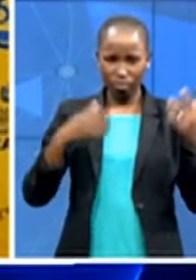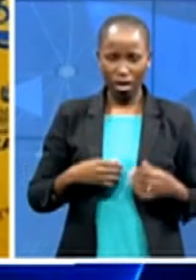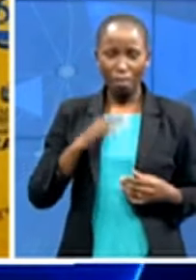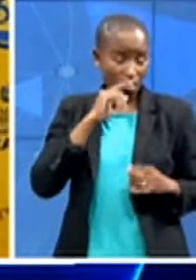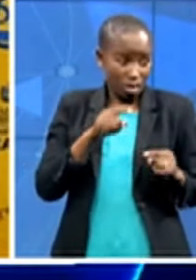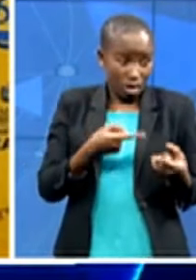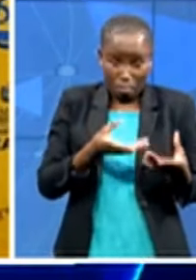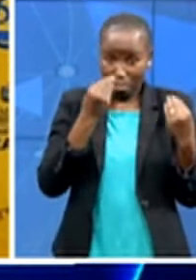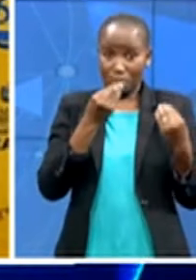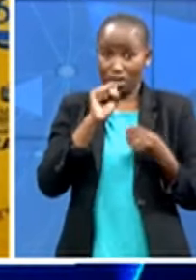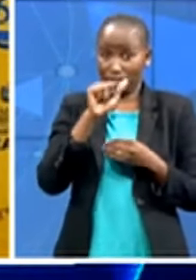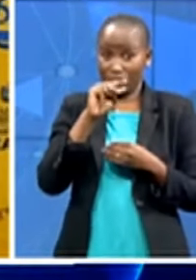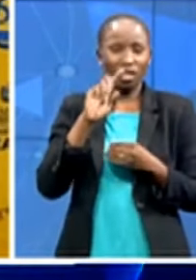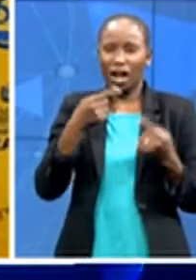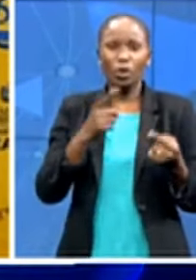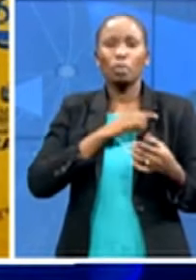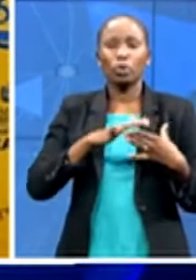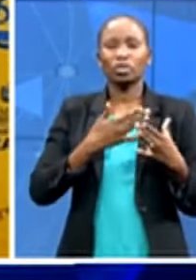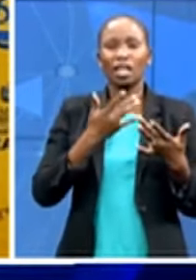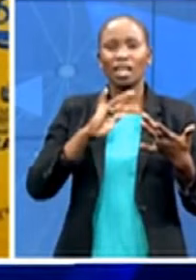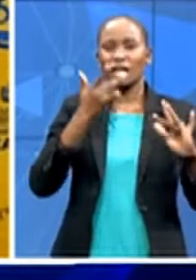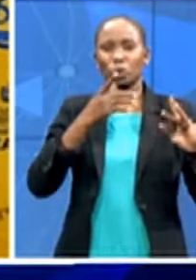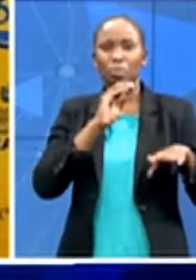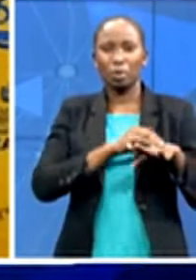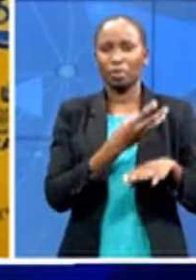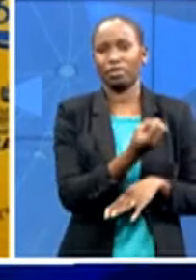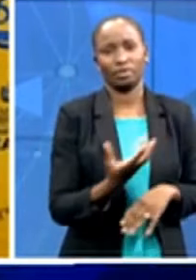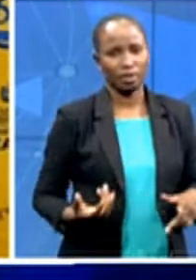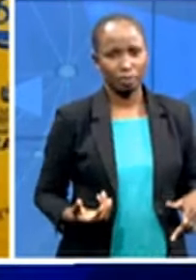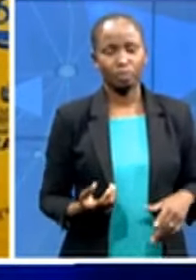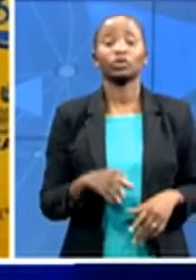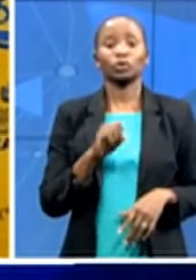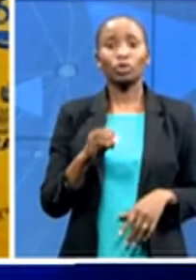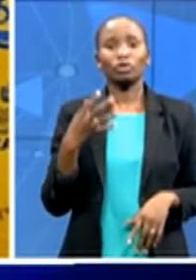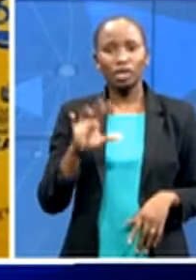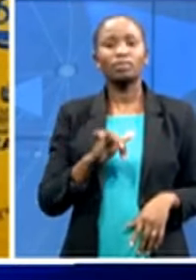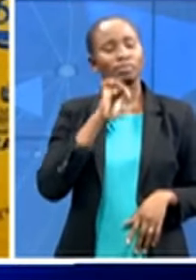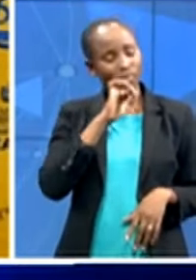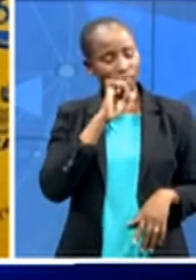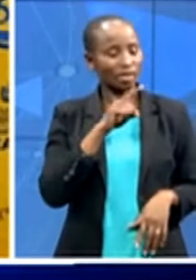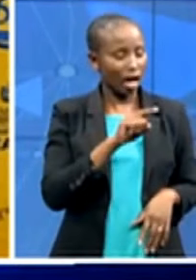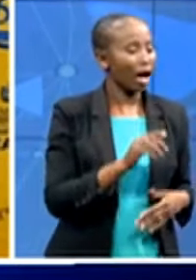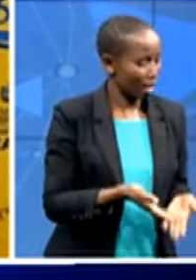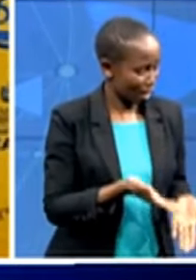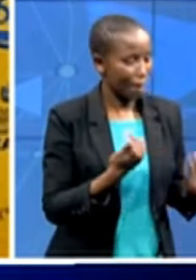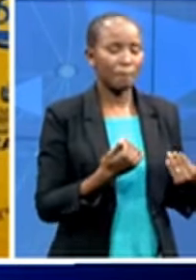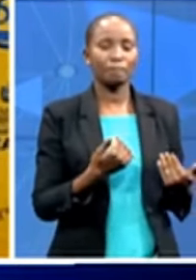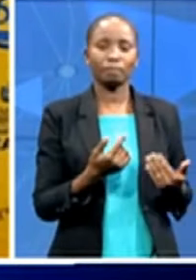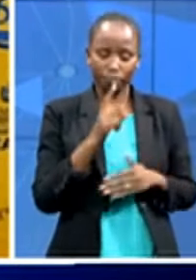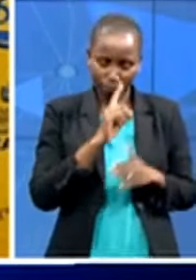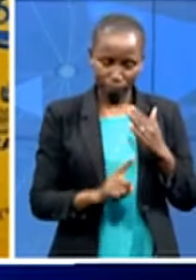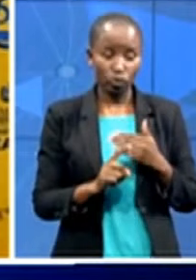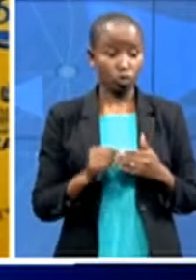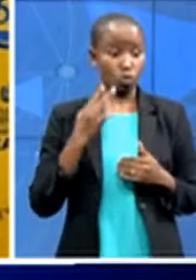use our community of care work to say you come in we're going to vaccinate you hence you saw some cues would be long up until late